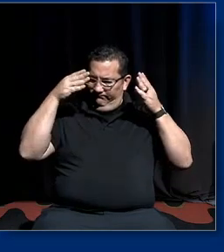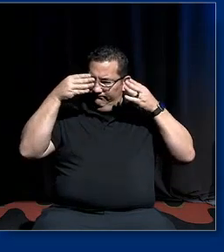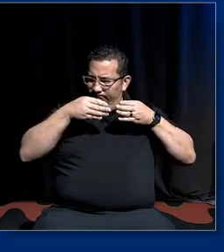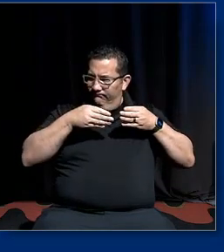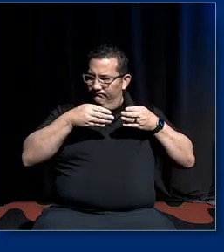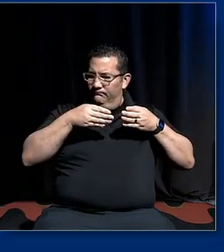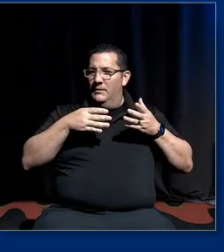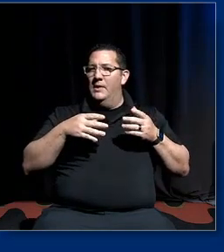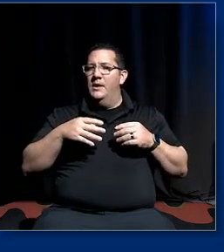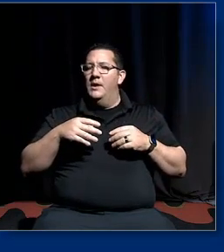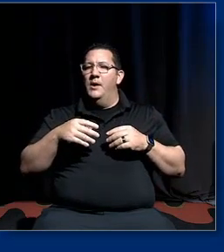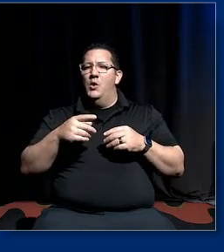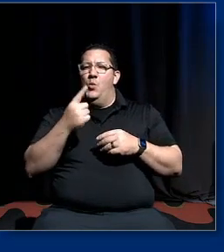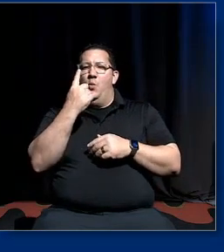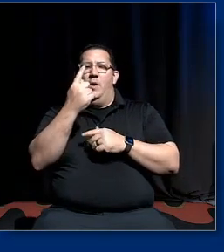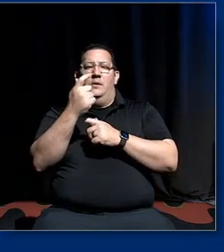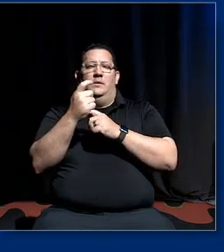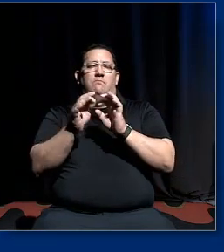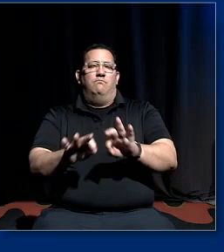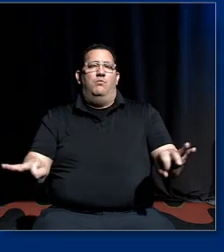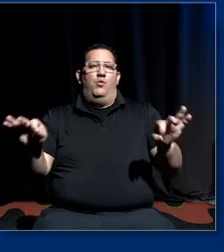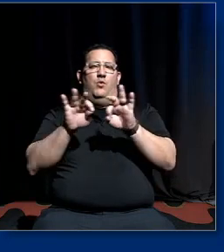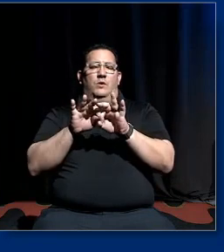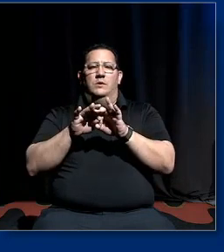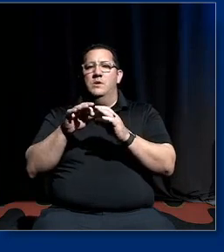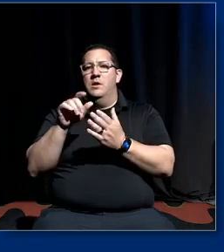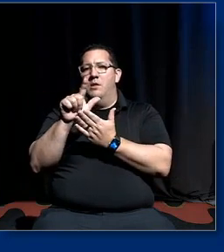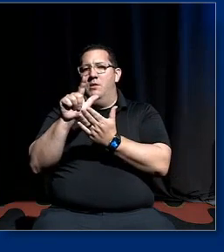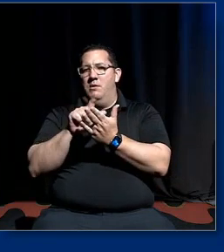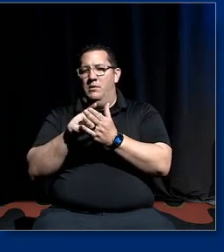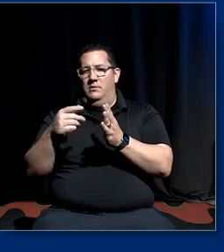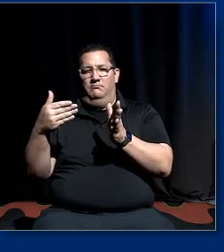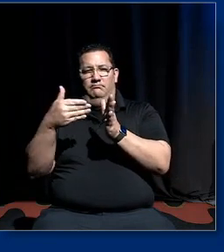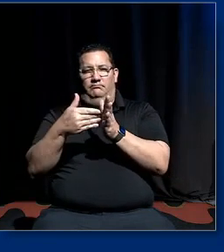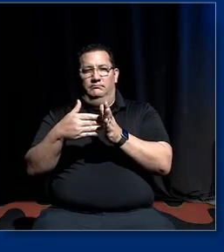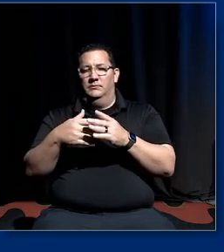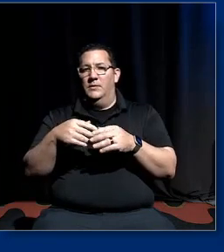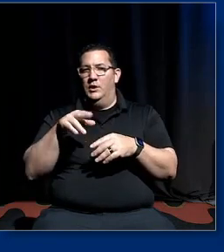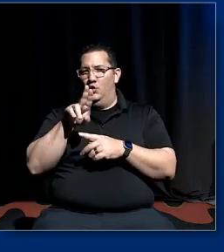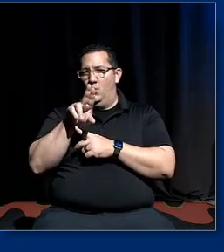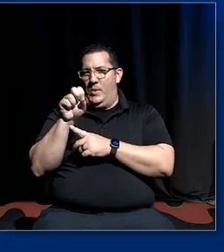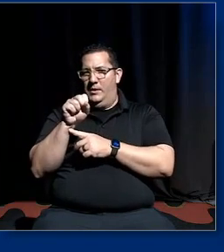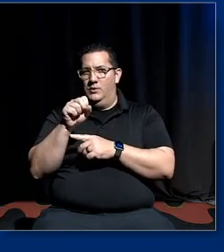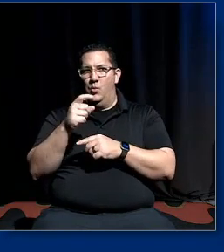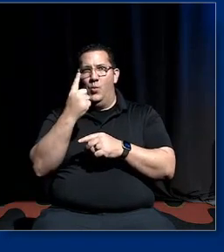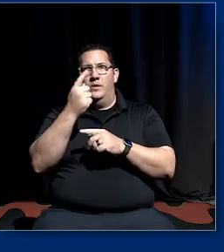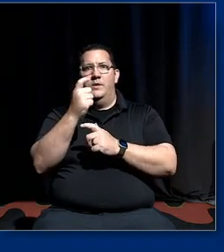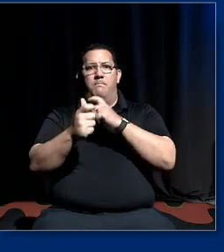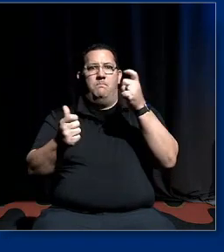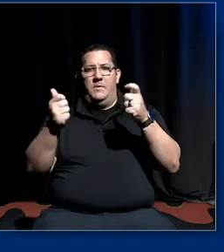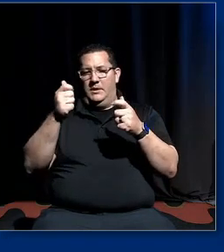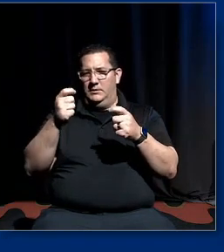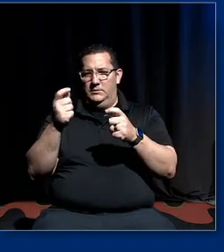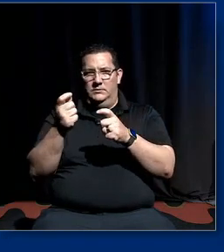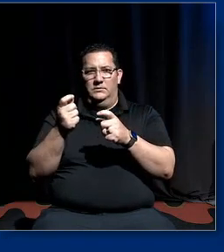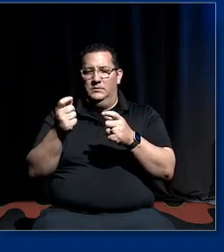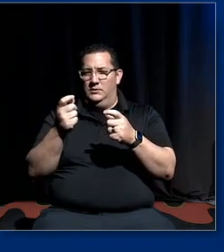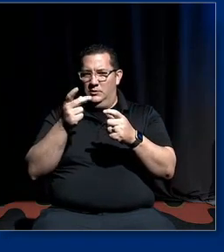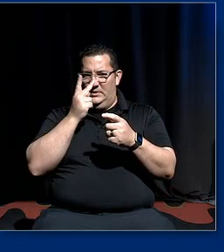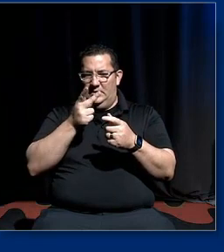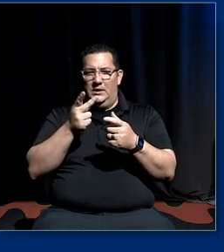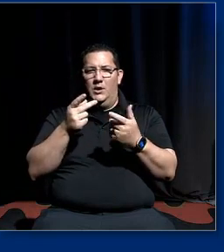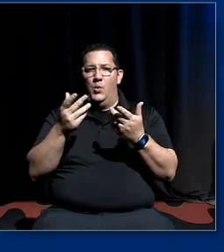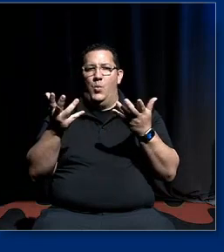legal case around desegregation in the us one of the most tangible immediate results of that is the